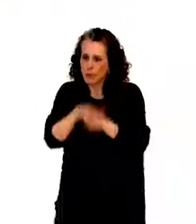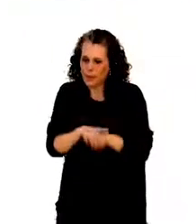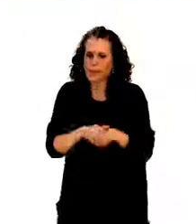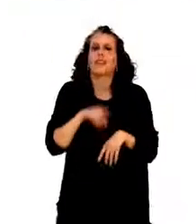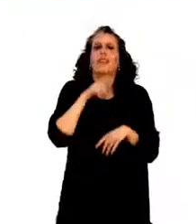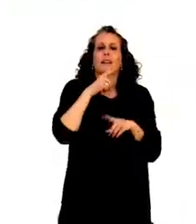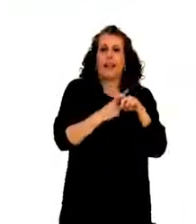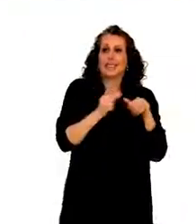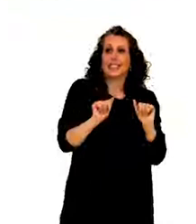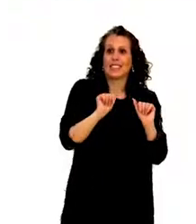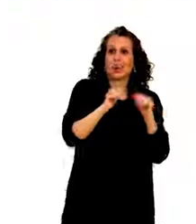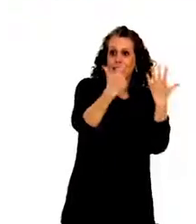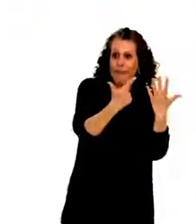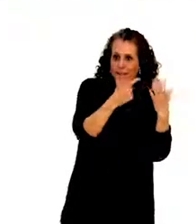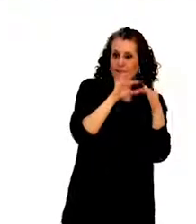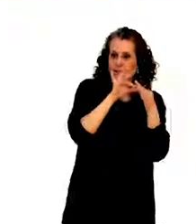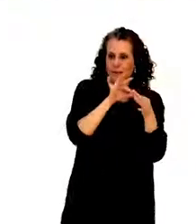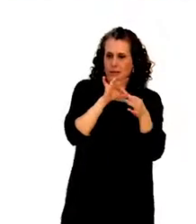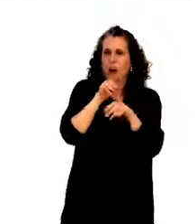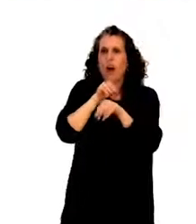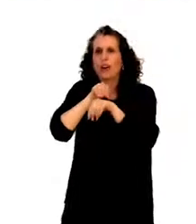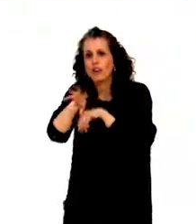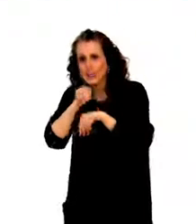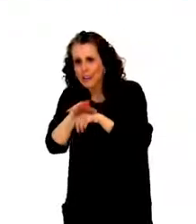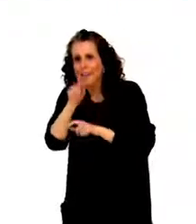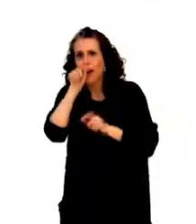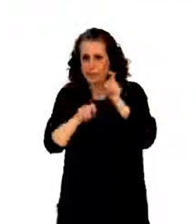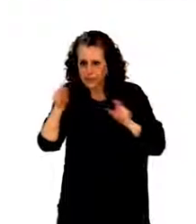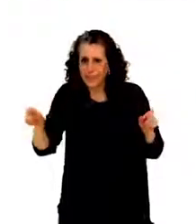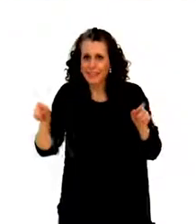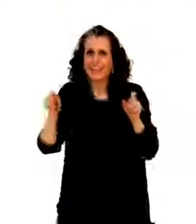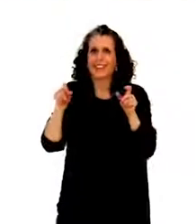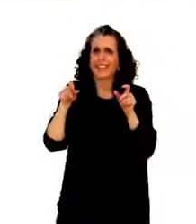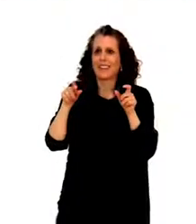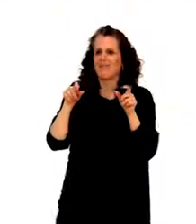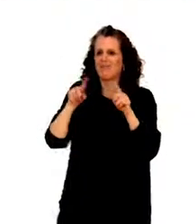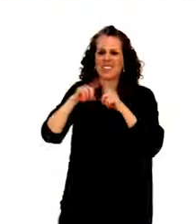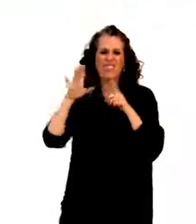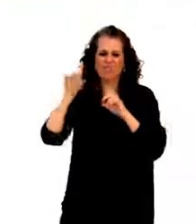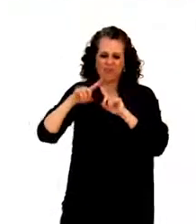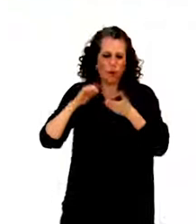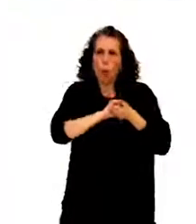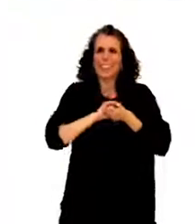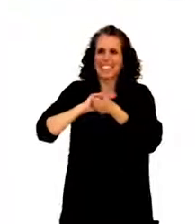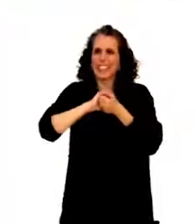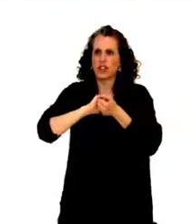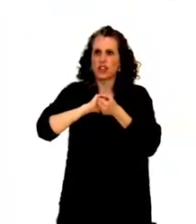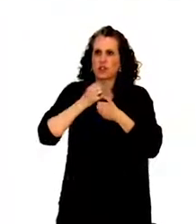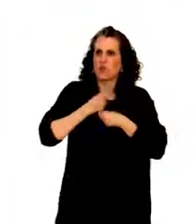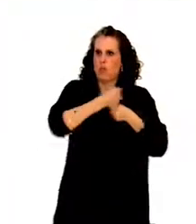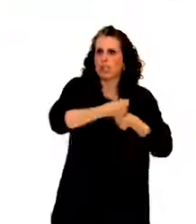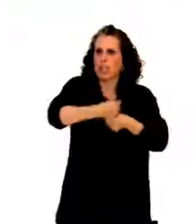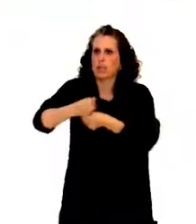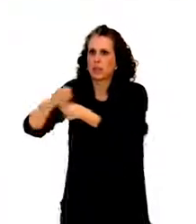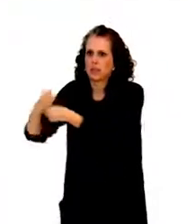on consultation with persons with disabilities through their representative organizations and the role of